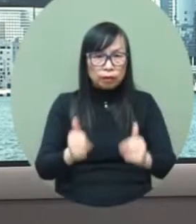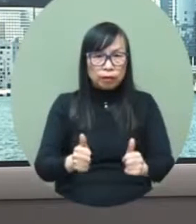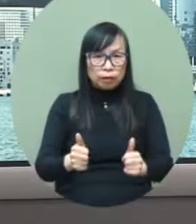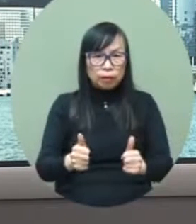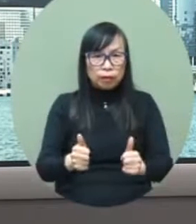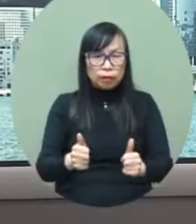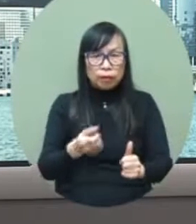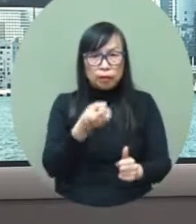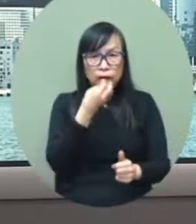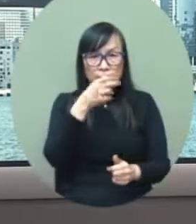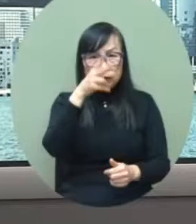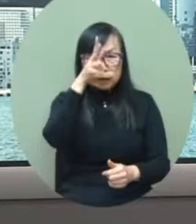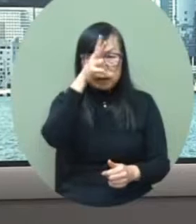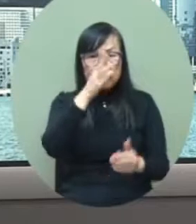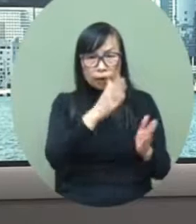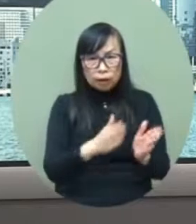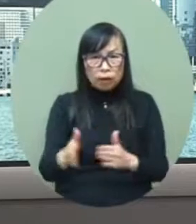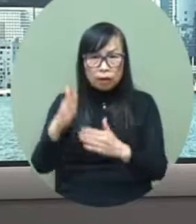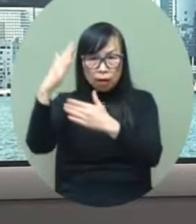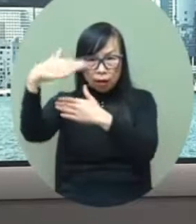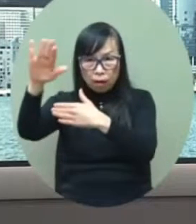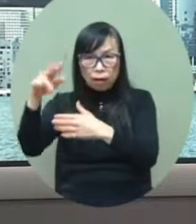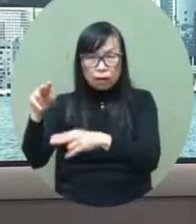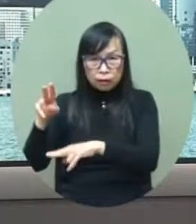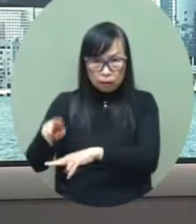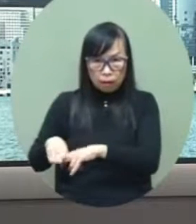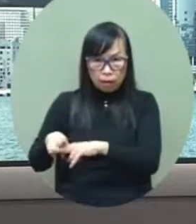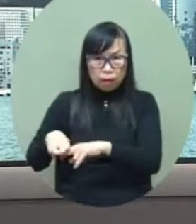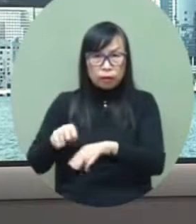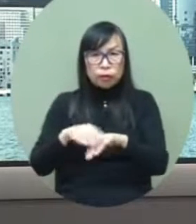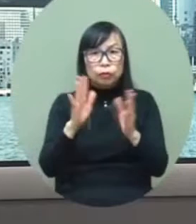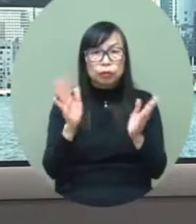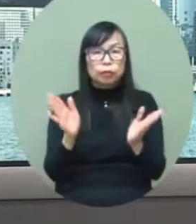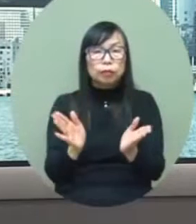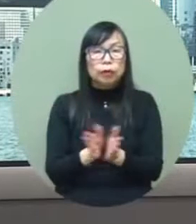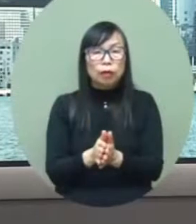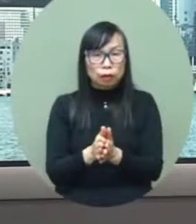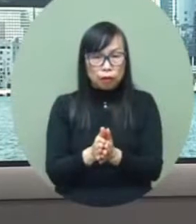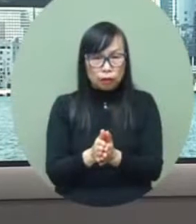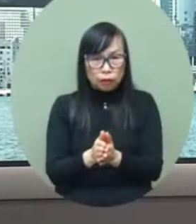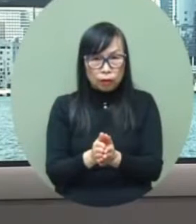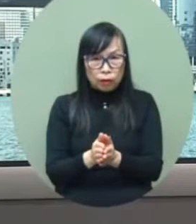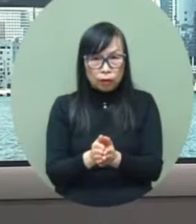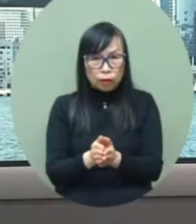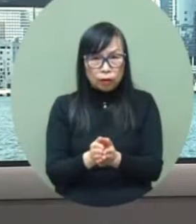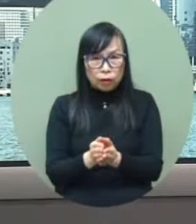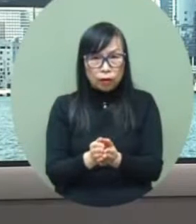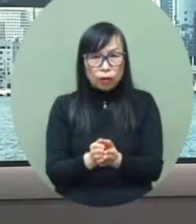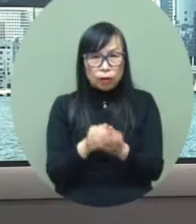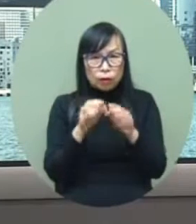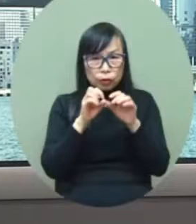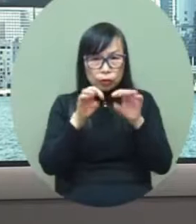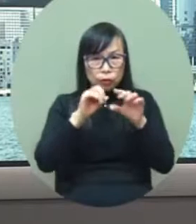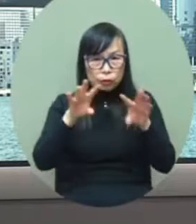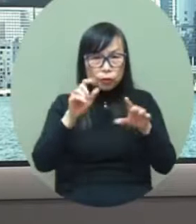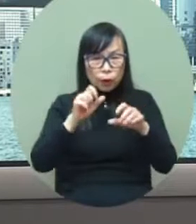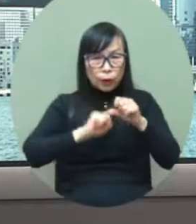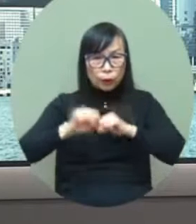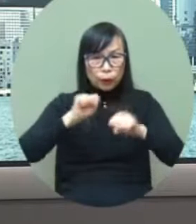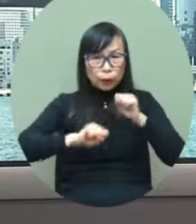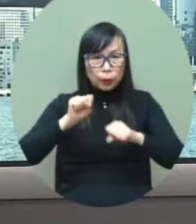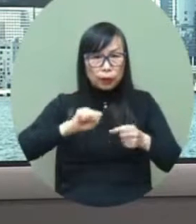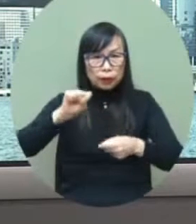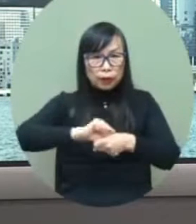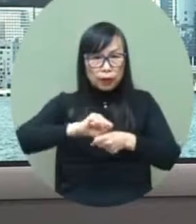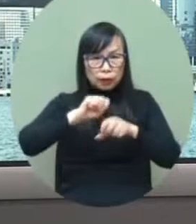quickly towards full normalcy so on the mainland and overseas we are